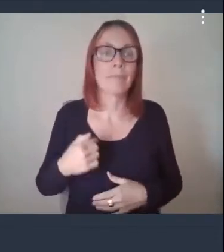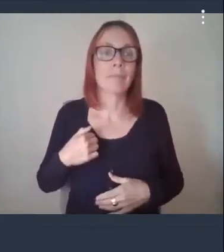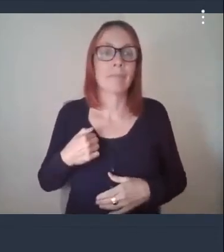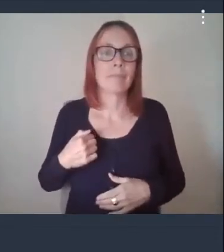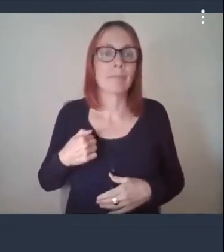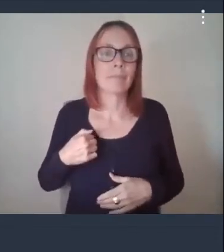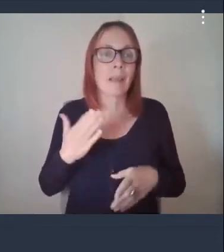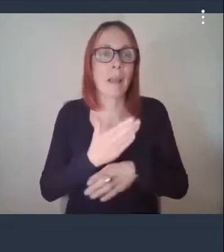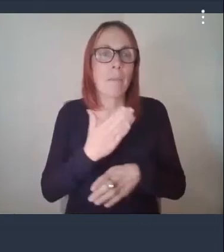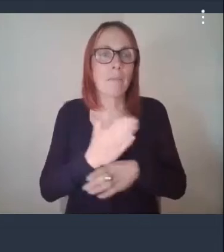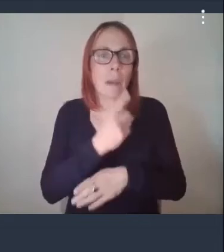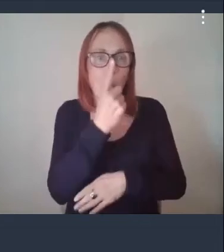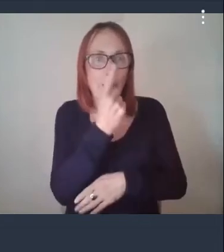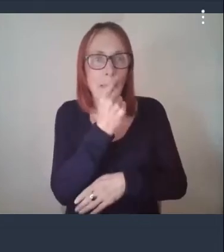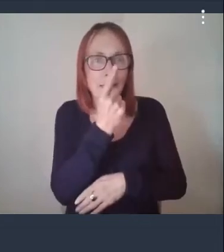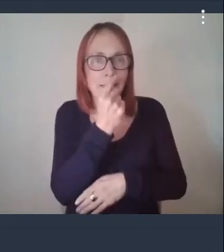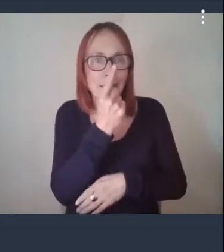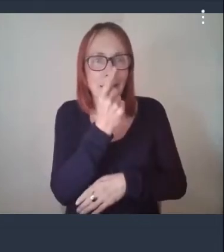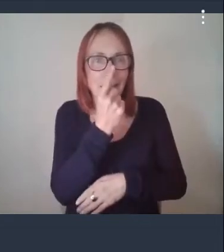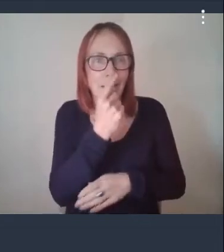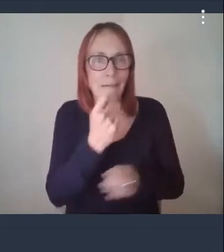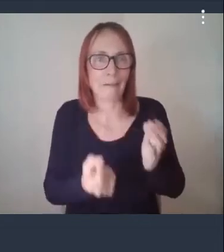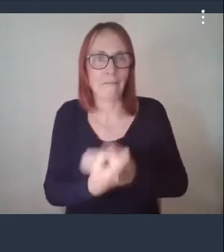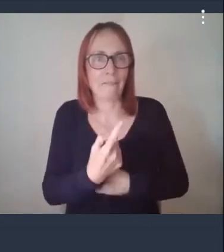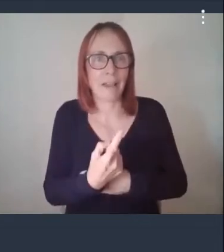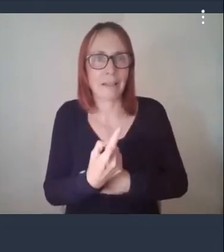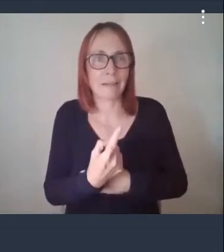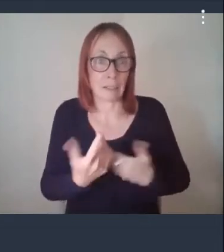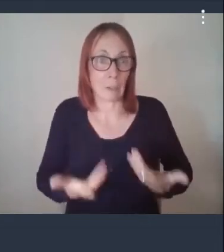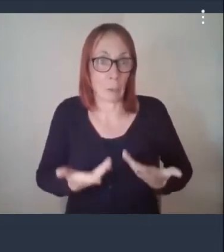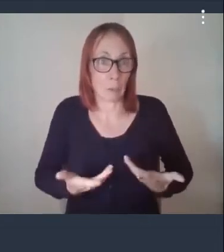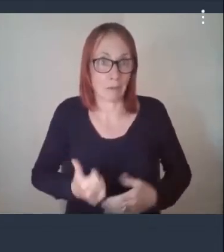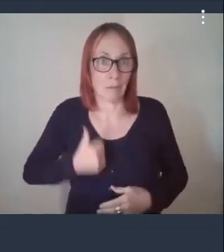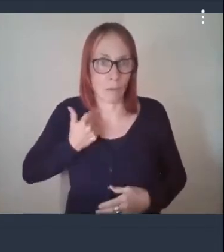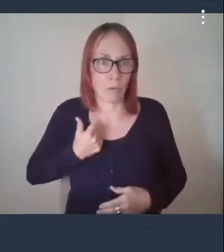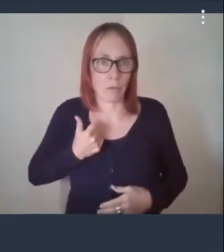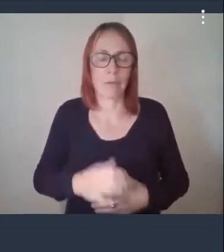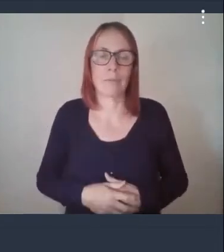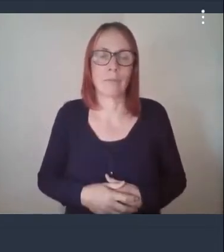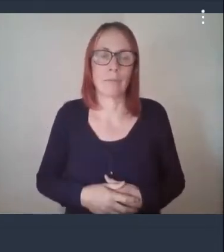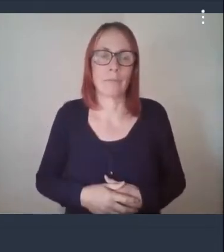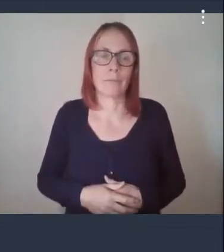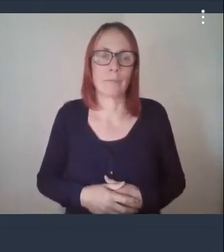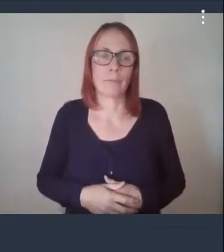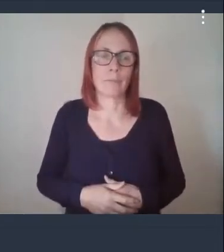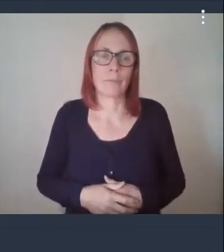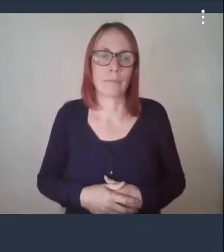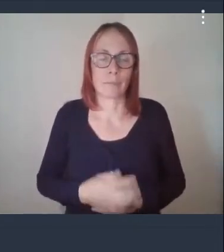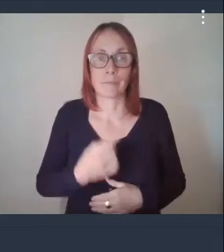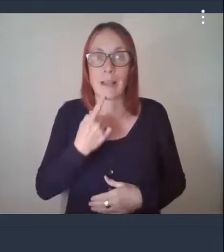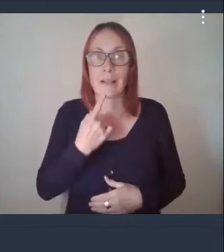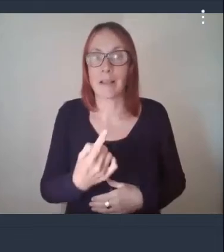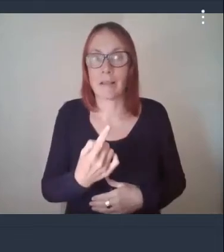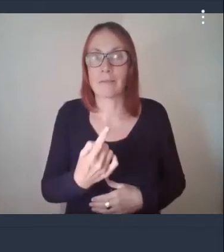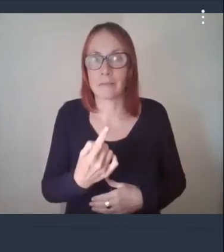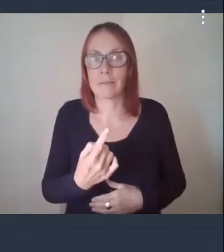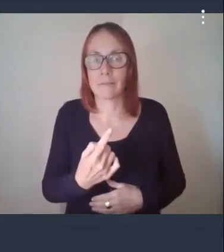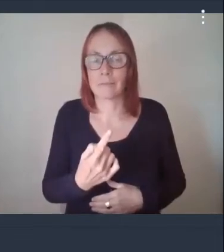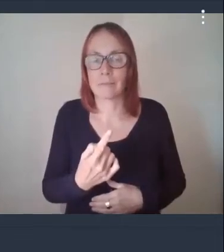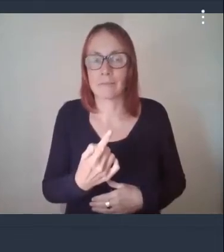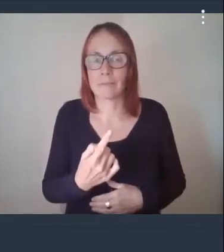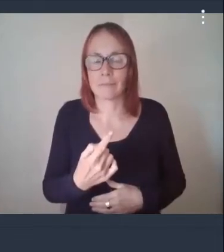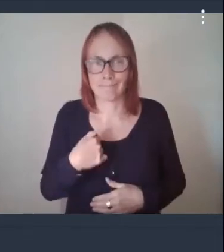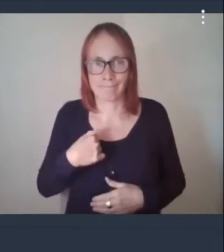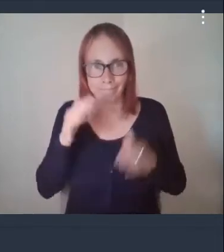um forum event with pegs bailey this morning uh and and i said that i says you know we focused